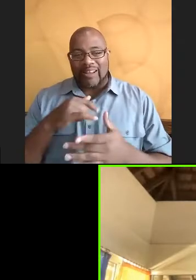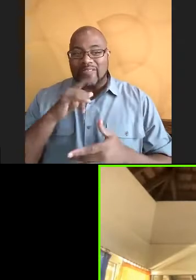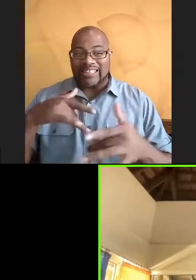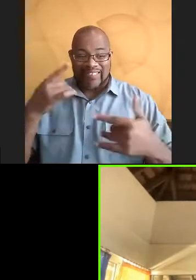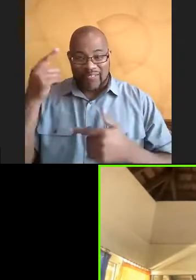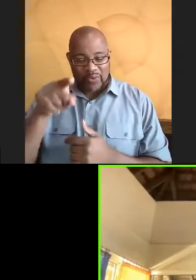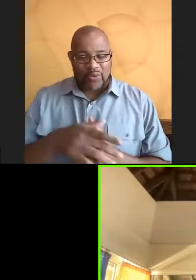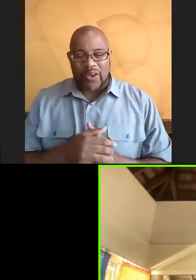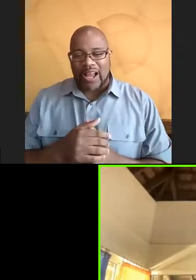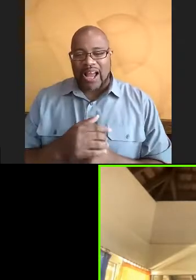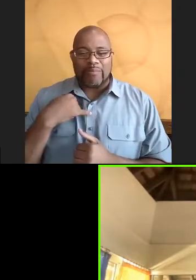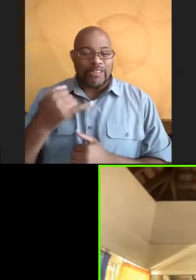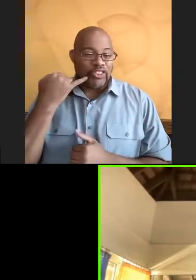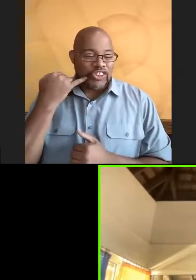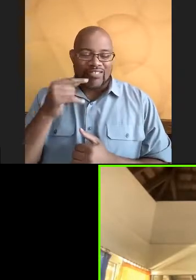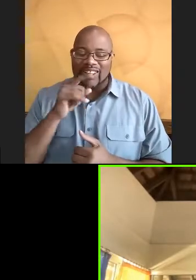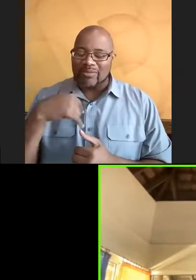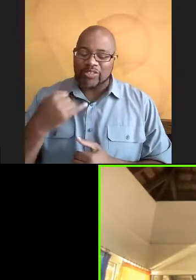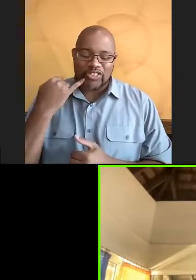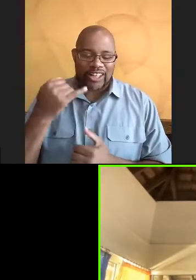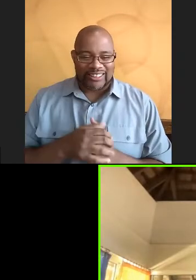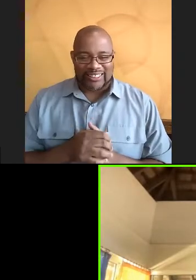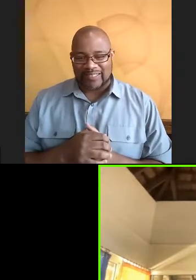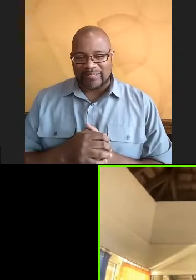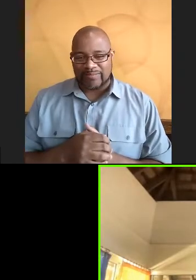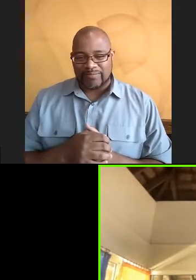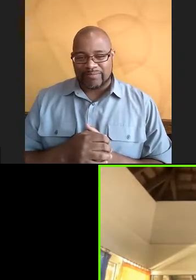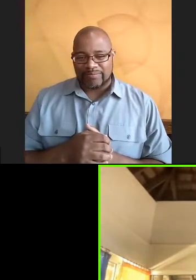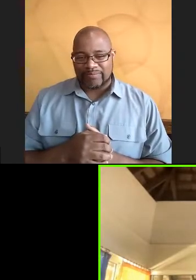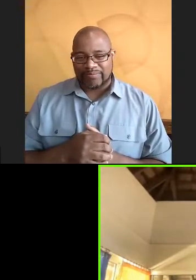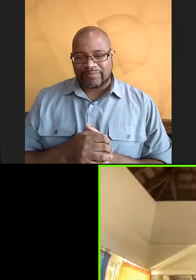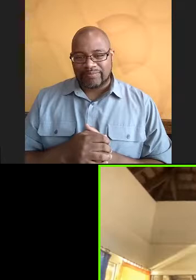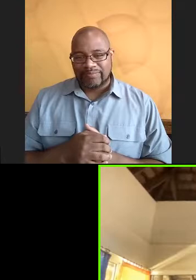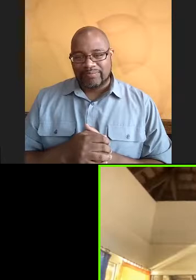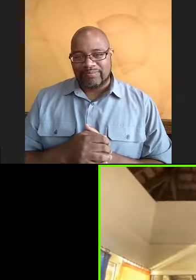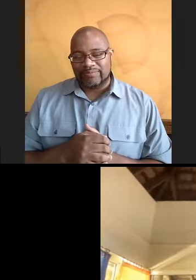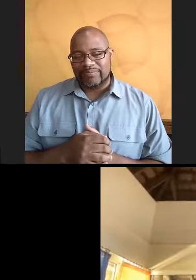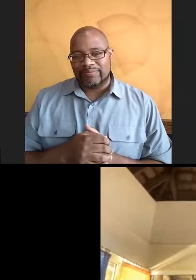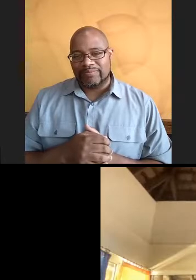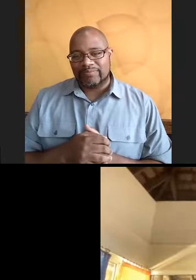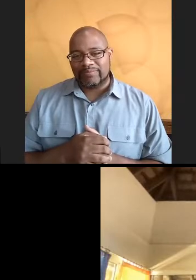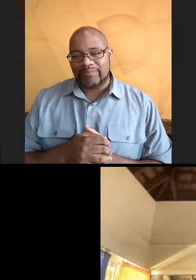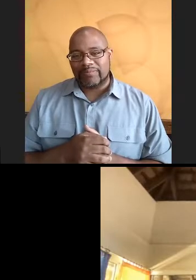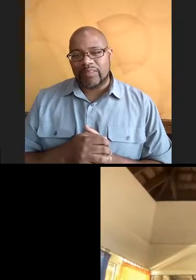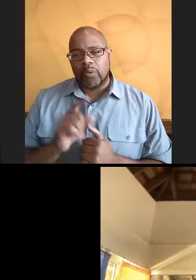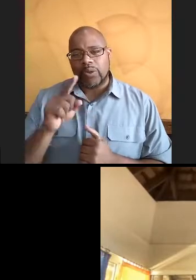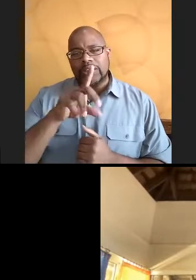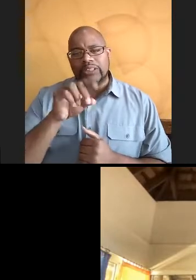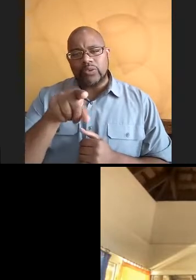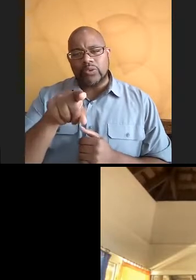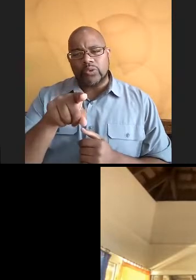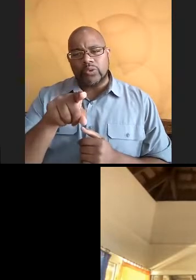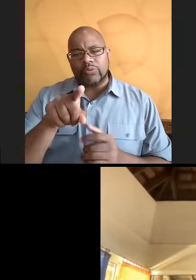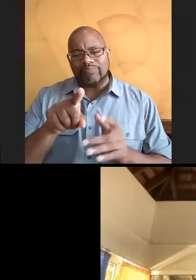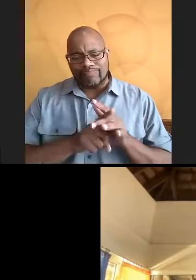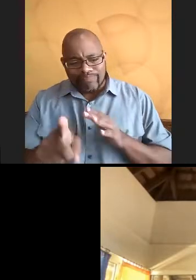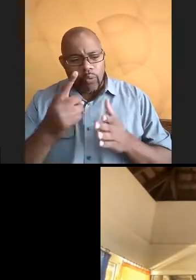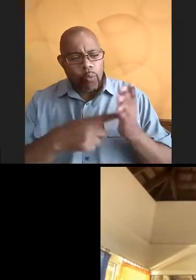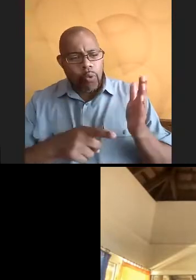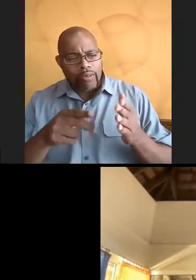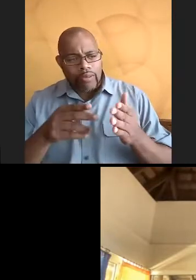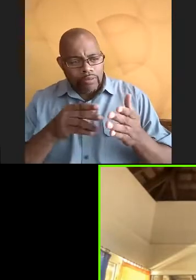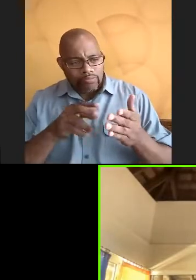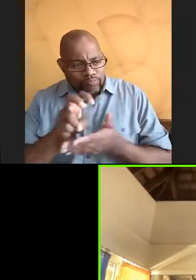for you. I am jealous. I would feel like to be back on the U.S. border. Where did your excursion, like what was the route?